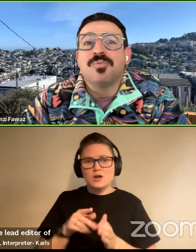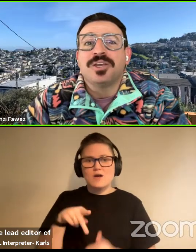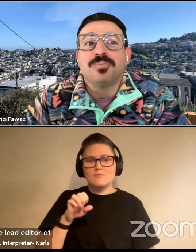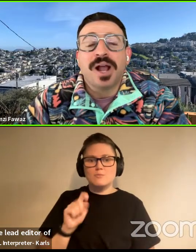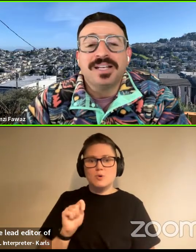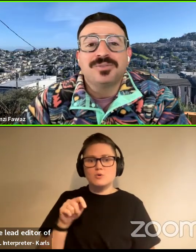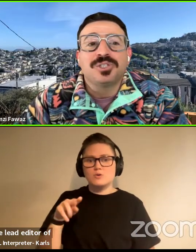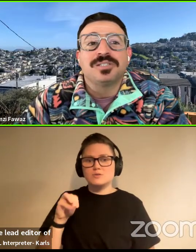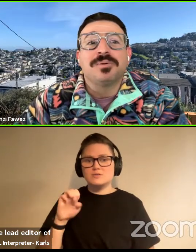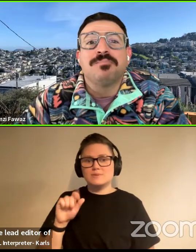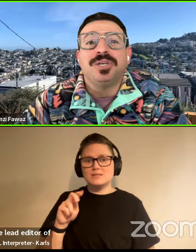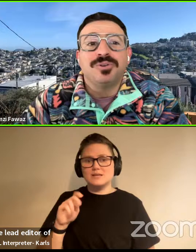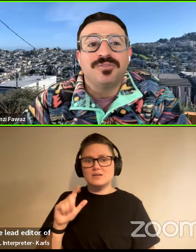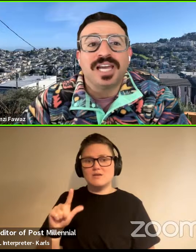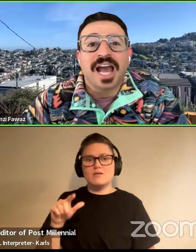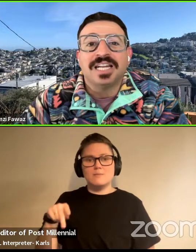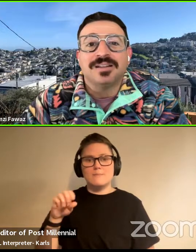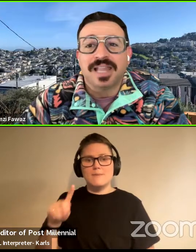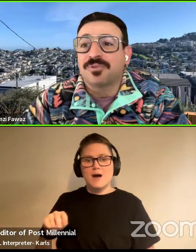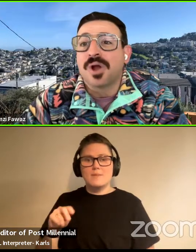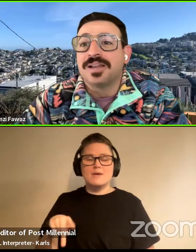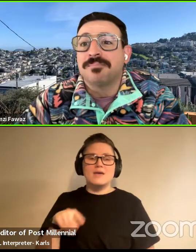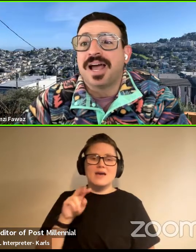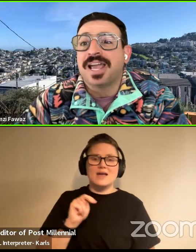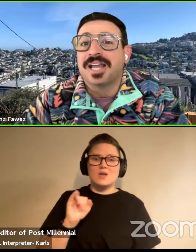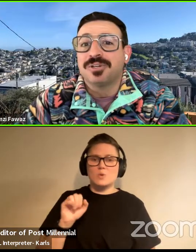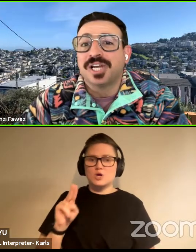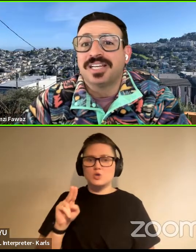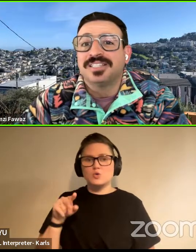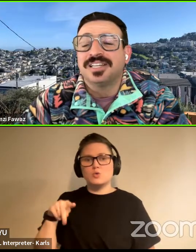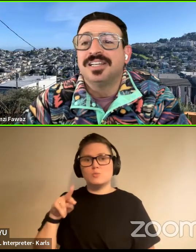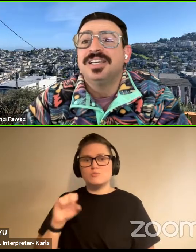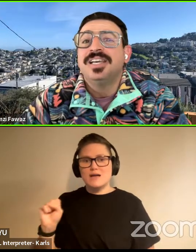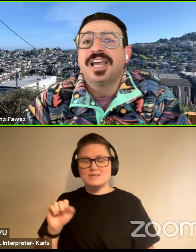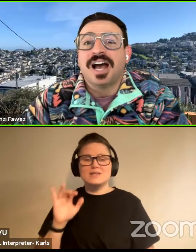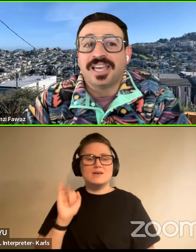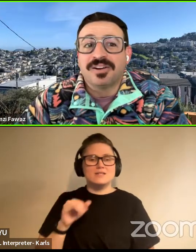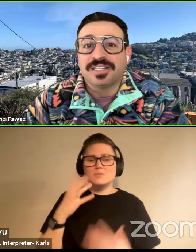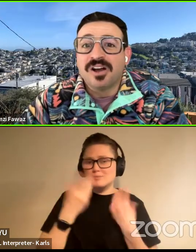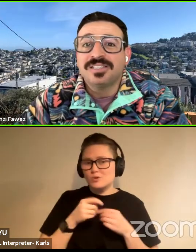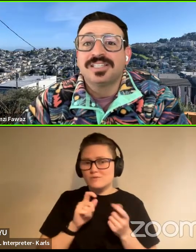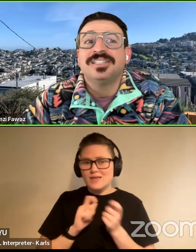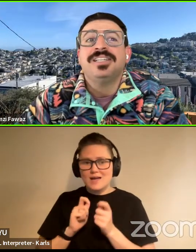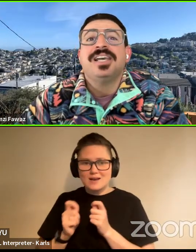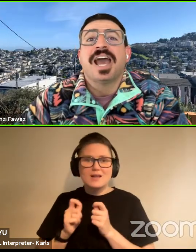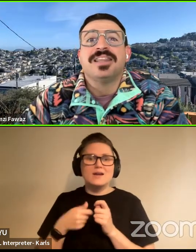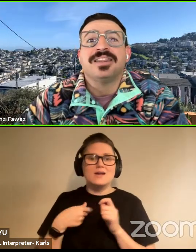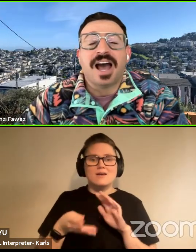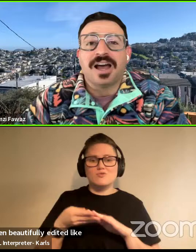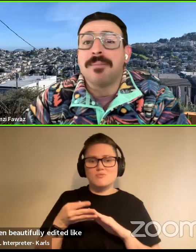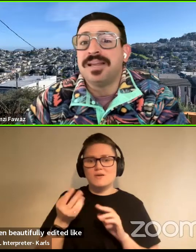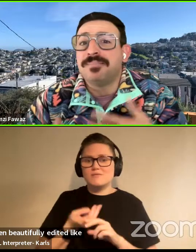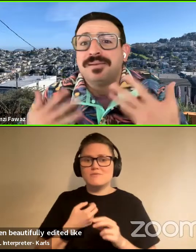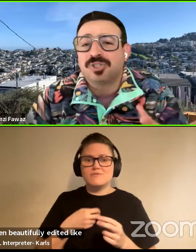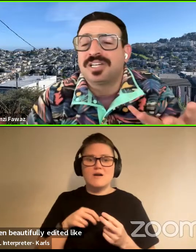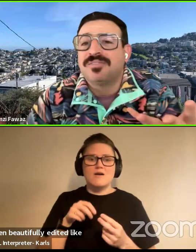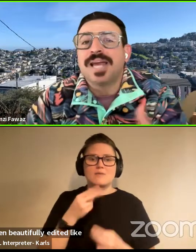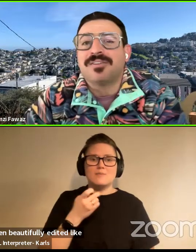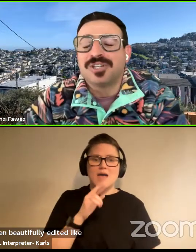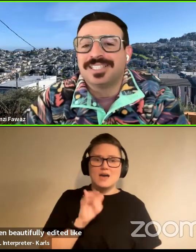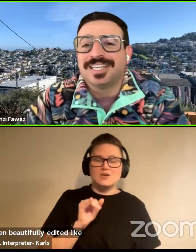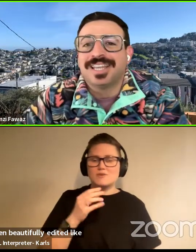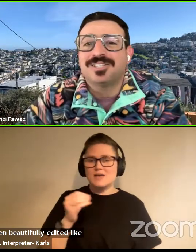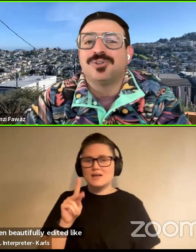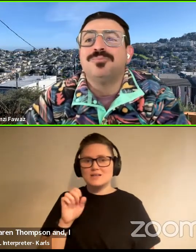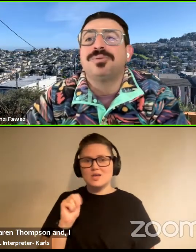at NYU press, which has been beautifully edit, like run by Henry Jenkins and, uh, Karen Thompson. And, uh, I mean, we